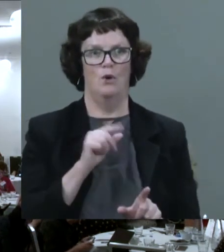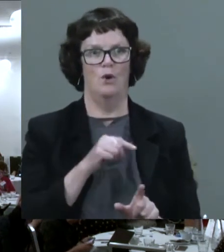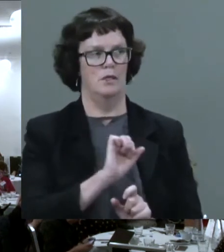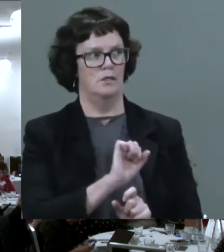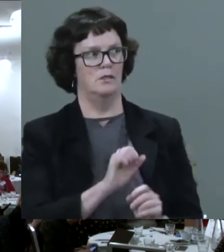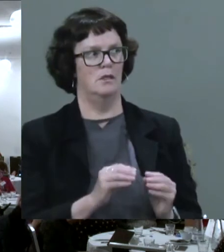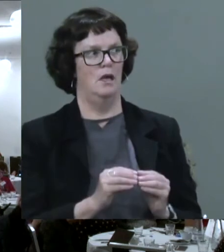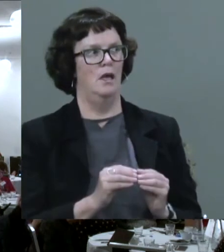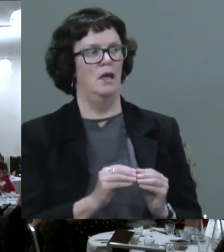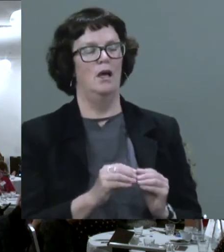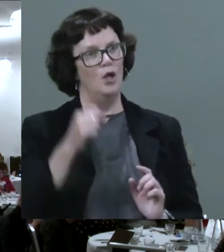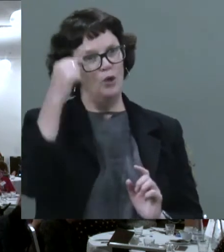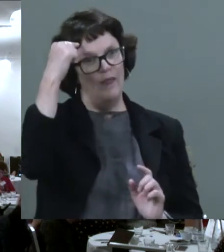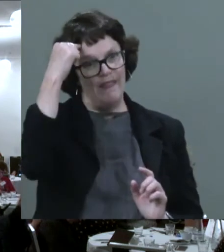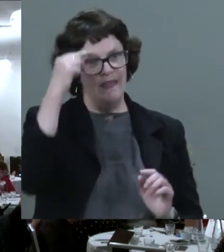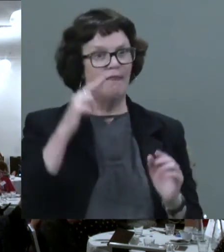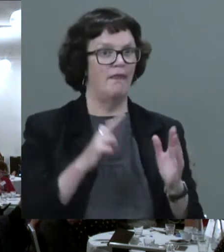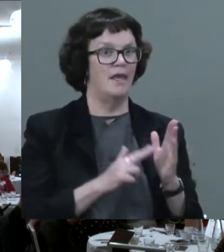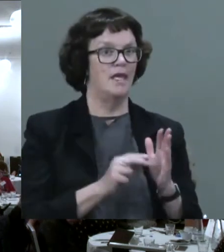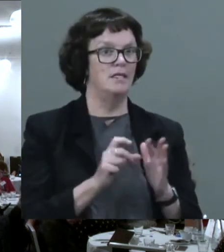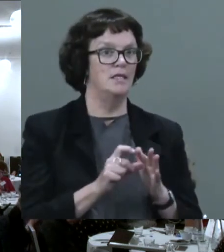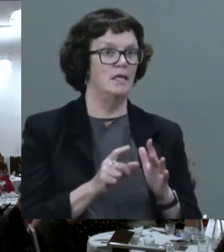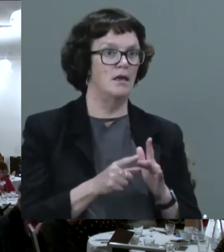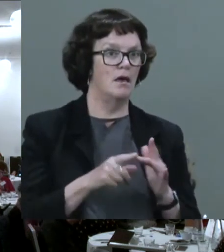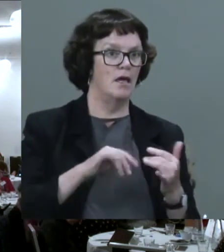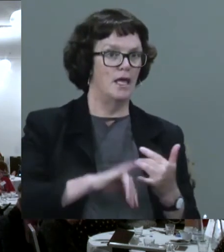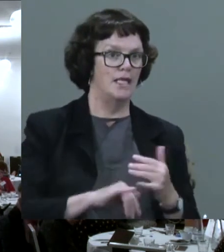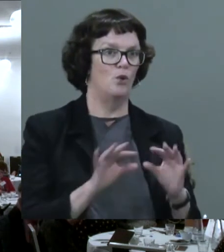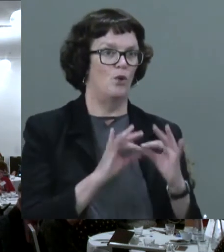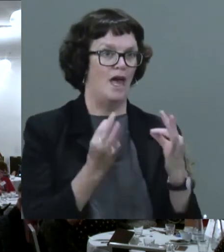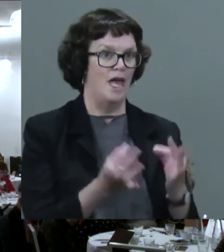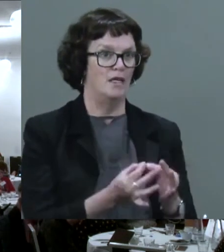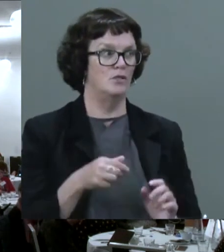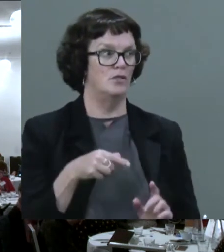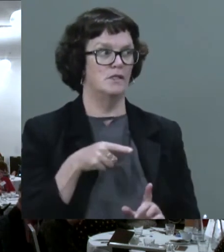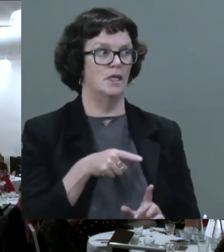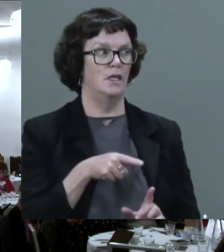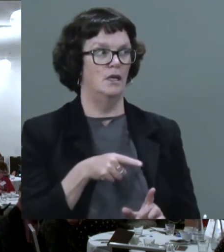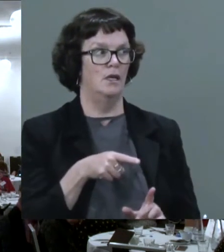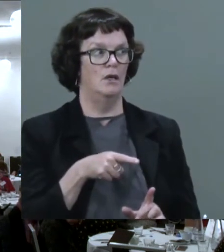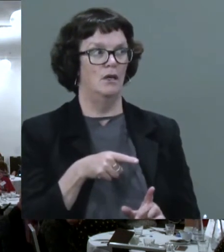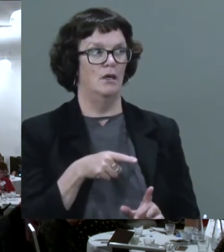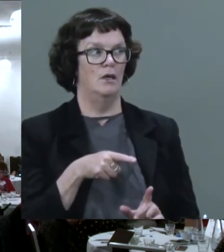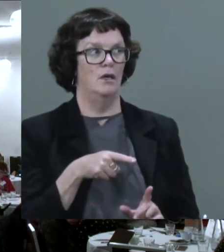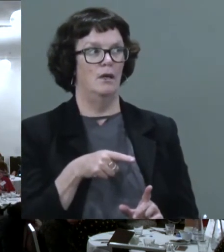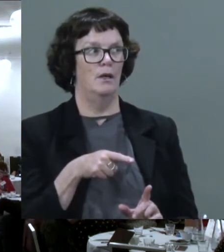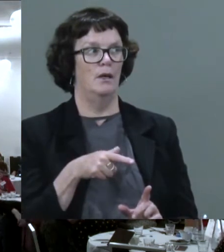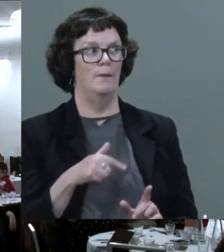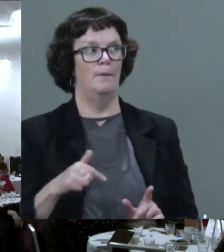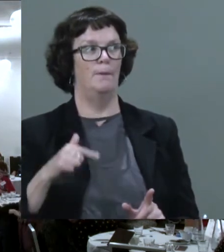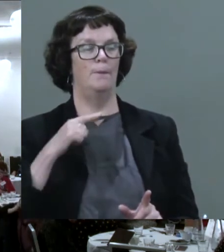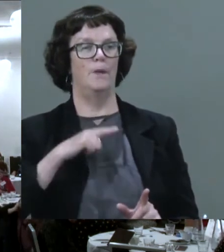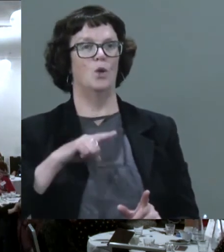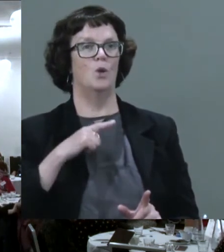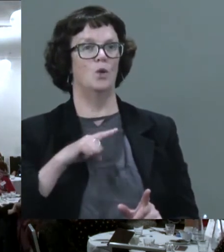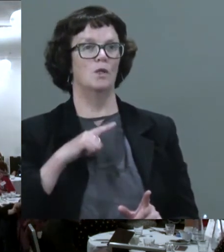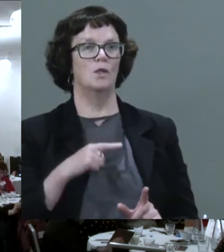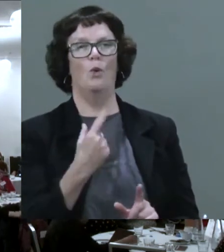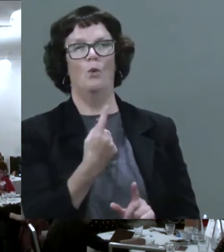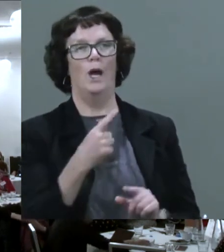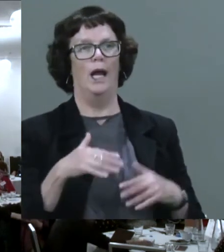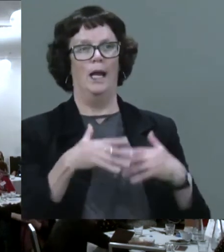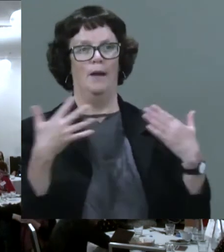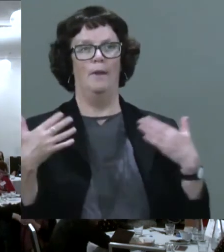agency, because ... ... ... ... ... The big